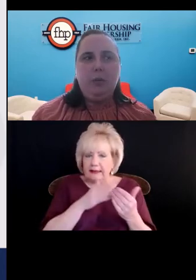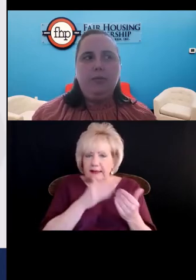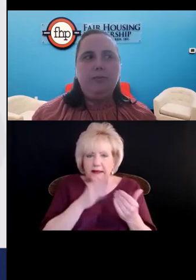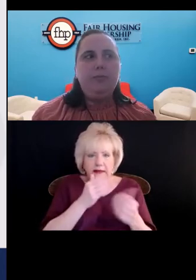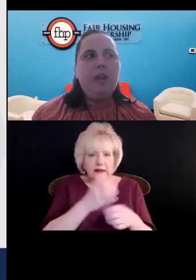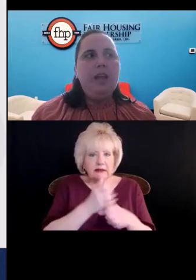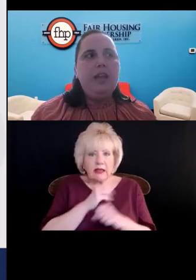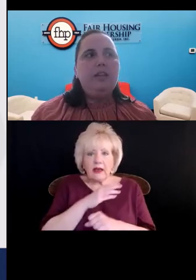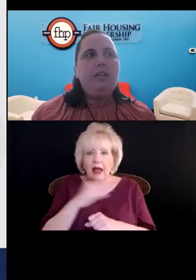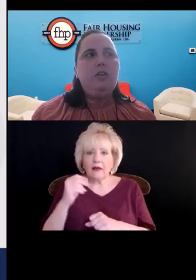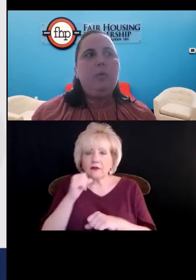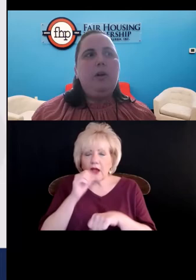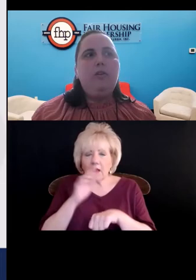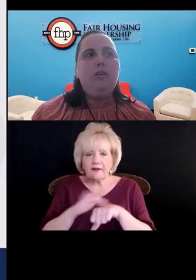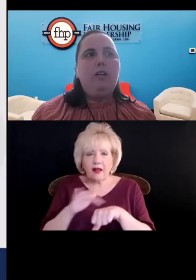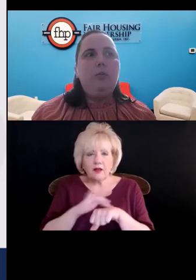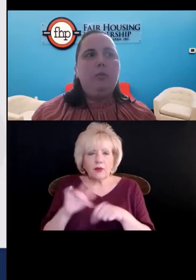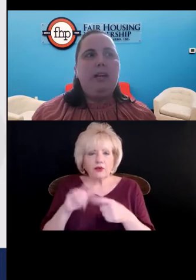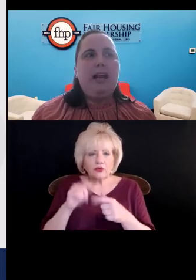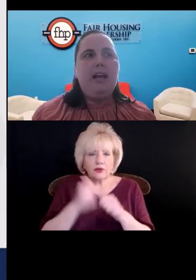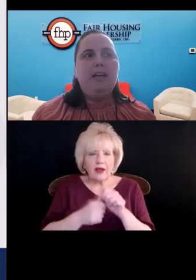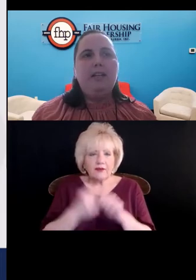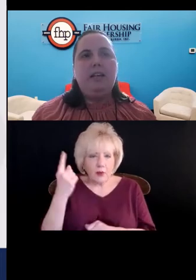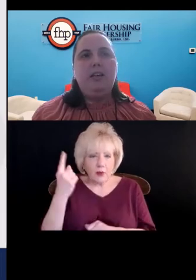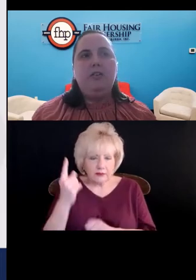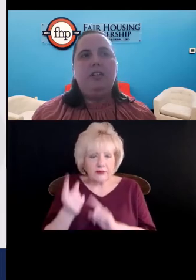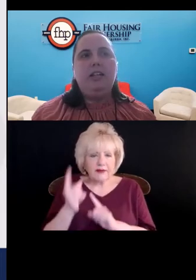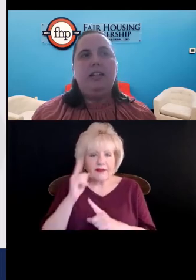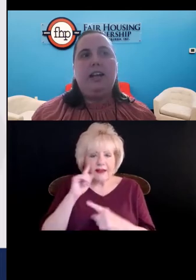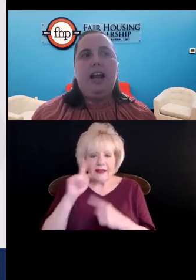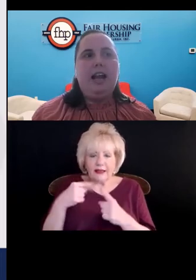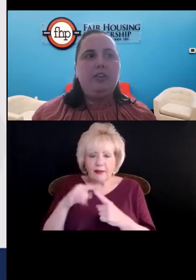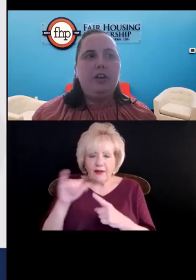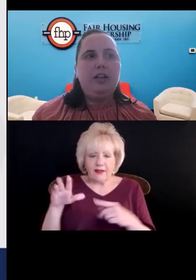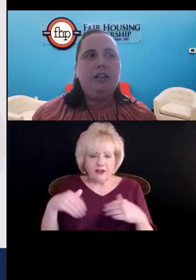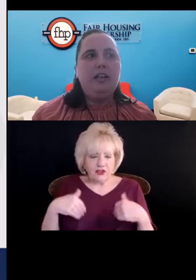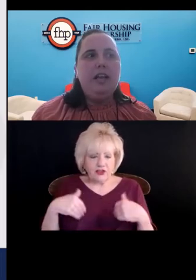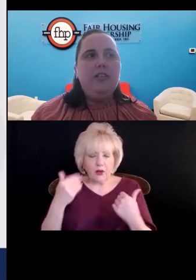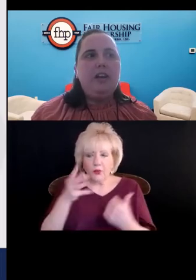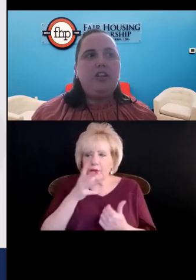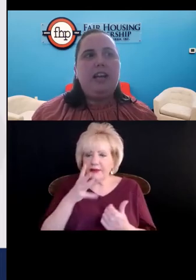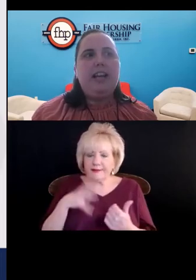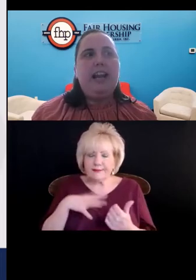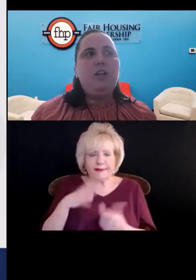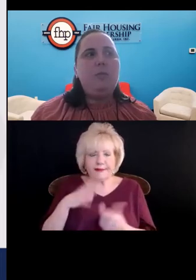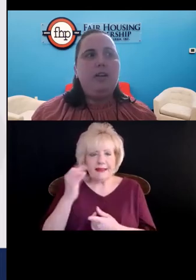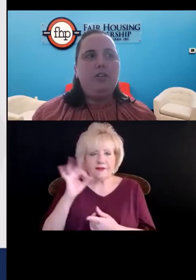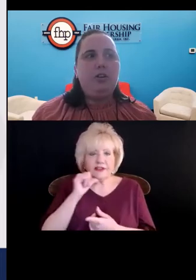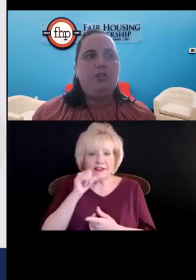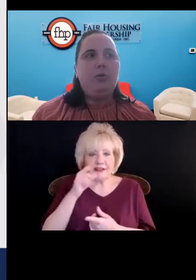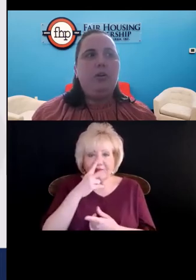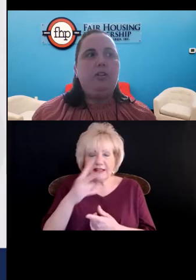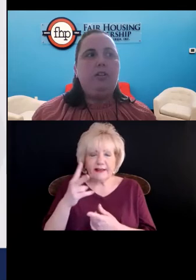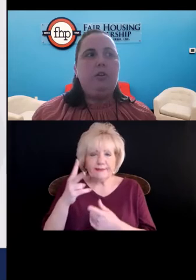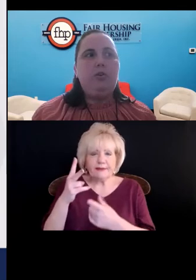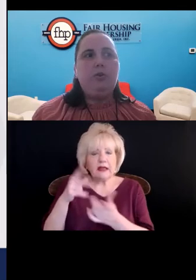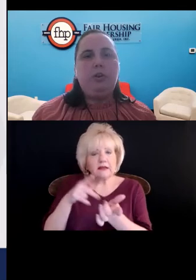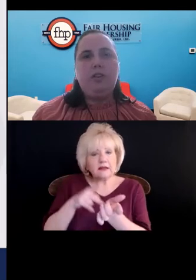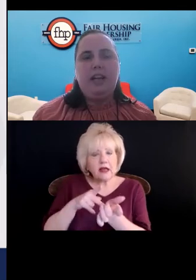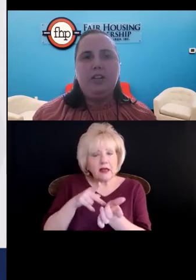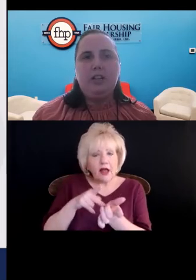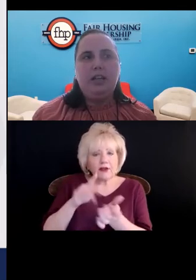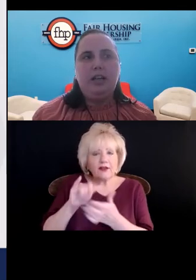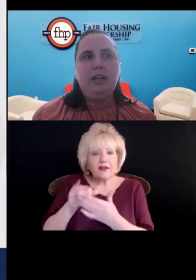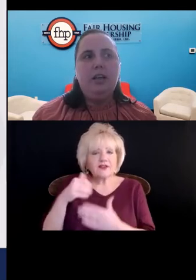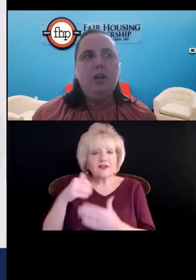to everyone. Consider whether this young woman had, instead of seeing a psychiatrist, that she had a case manager through a social